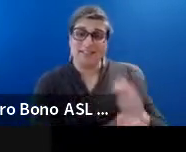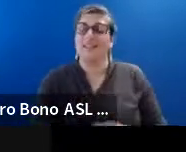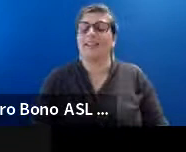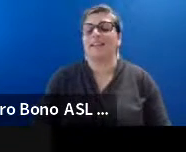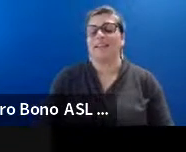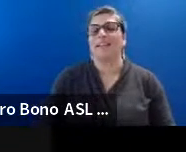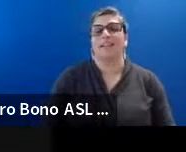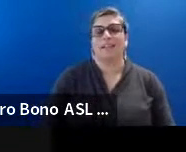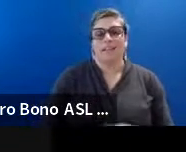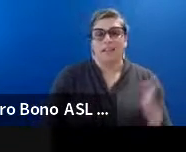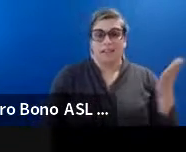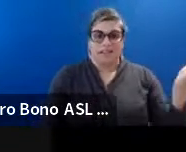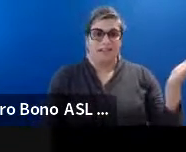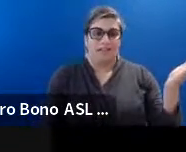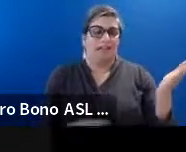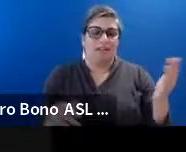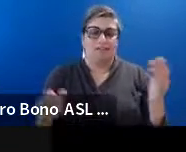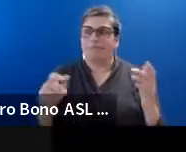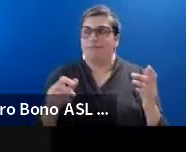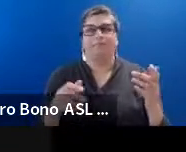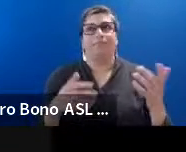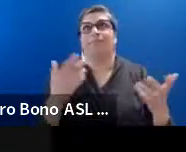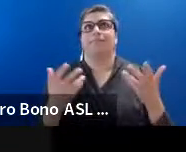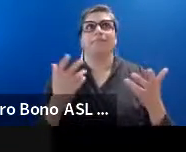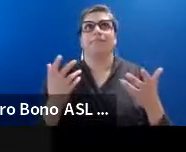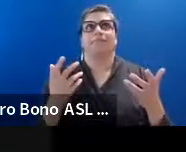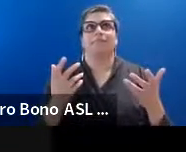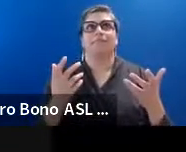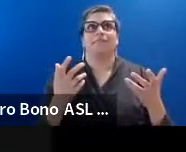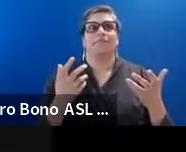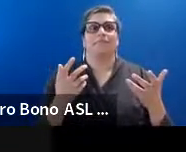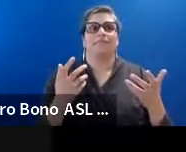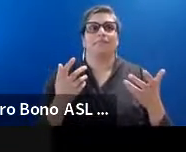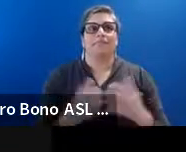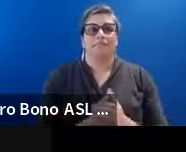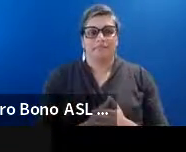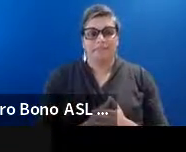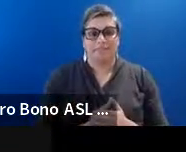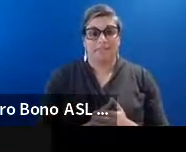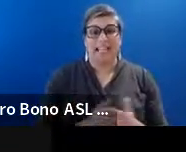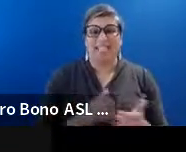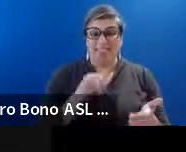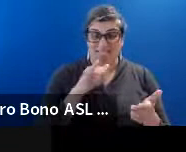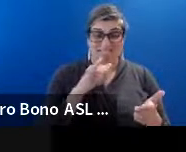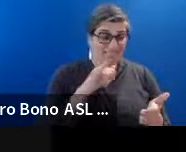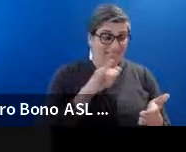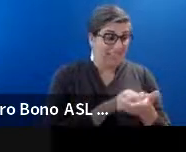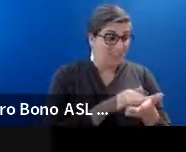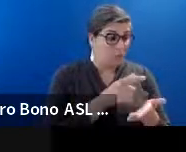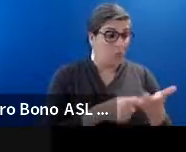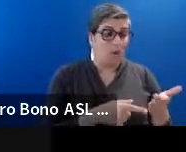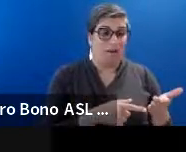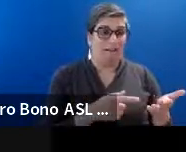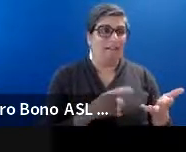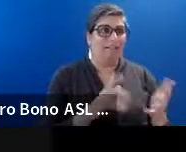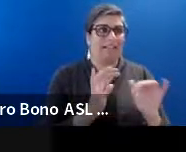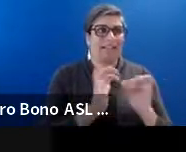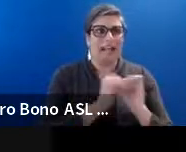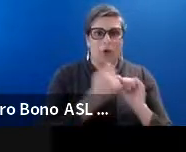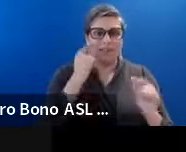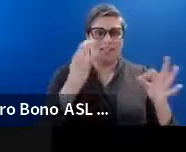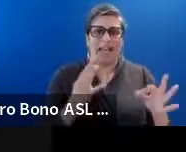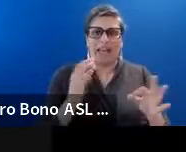Uh. They. They're a big. Deciding factor on where productions. Uh. Uh. Occurred nowadays.